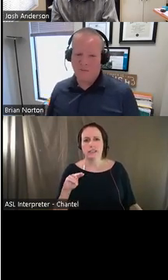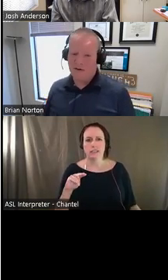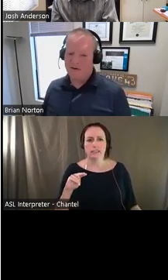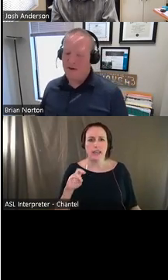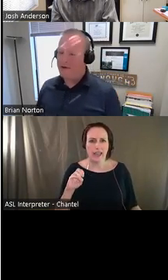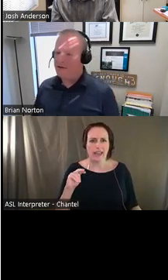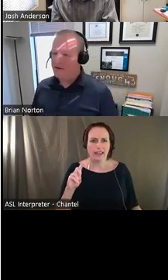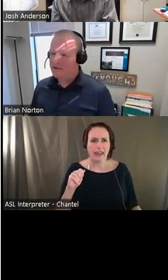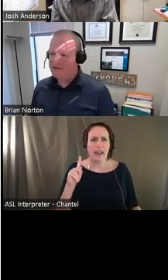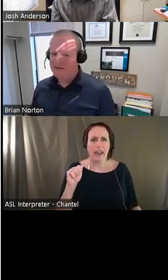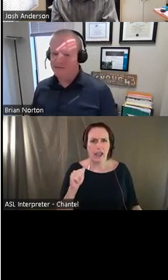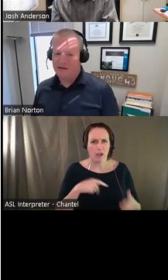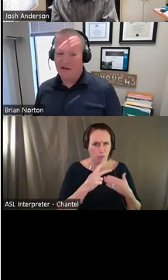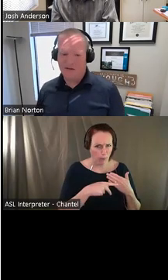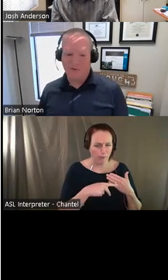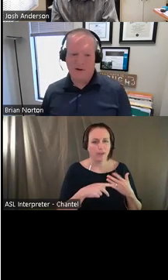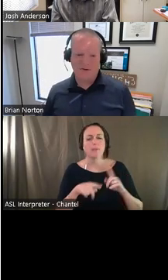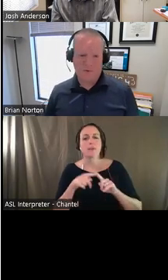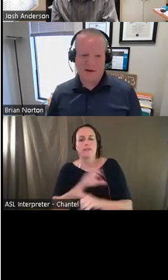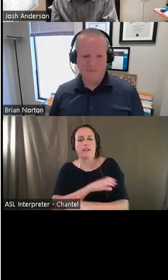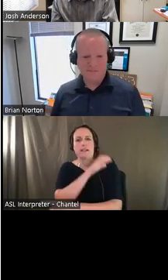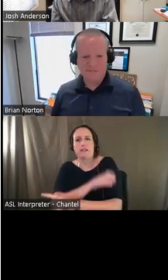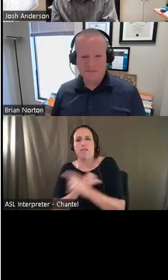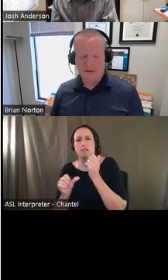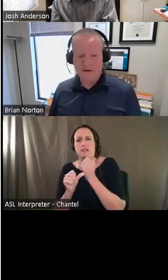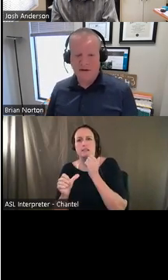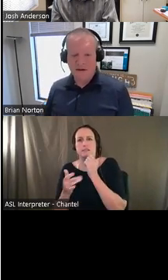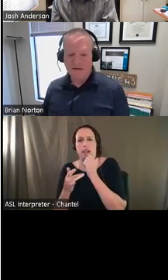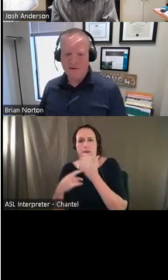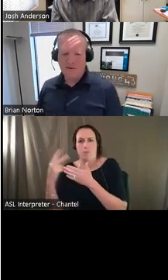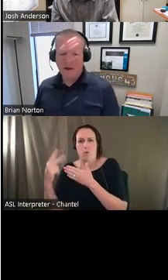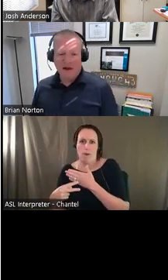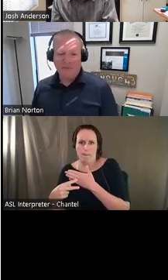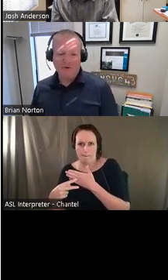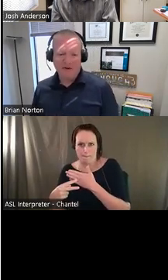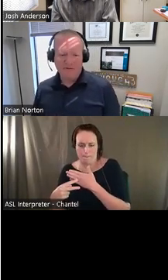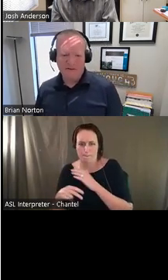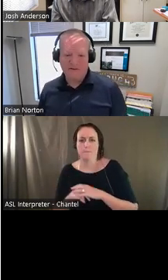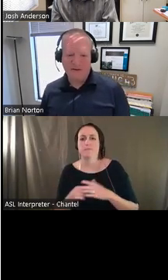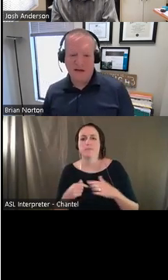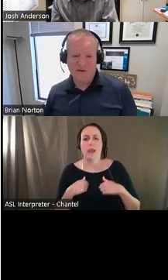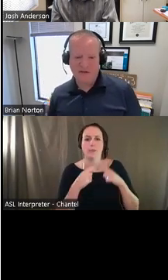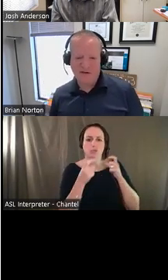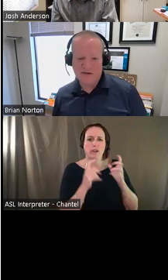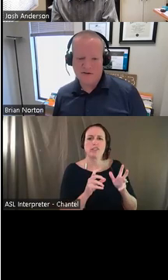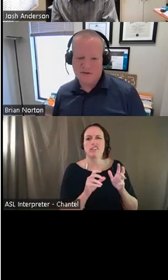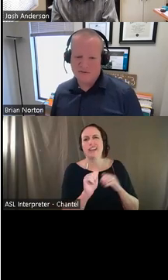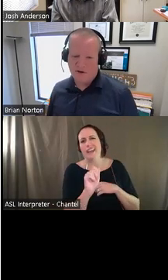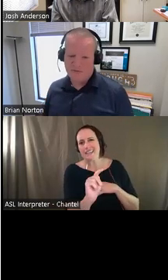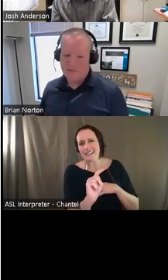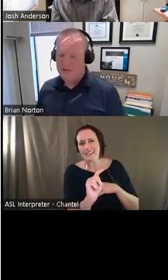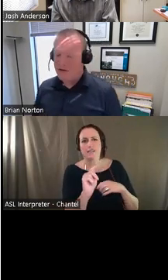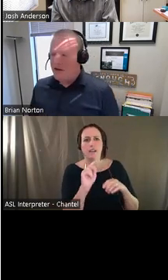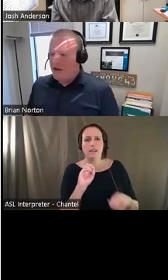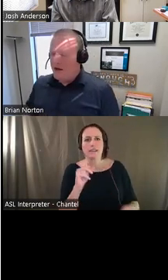we also have a clinical assistive technology program as well. And so I'm the director of assistive technology here at Easterseals